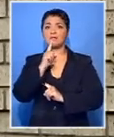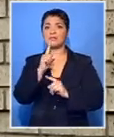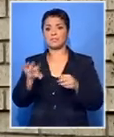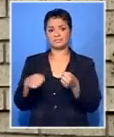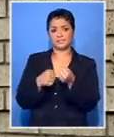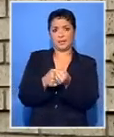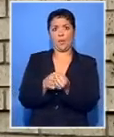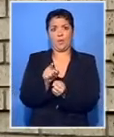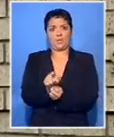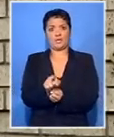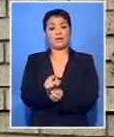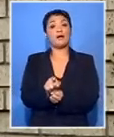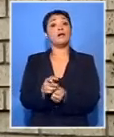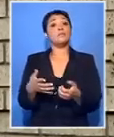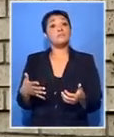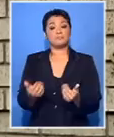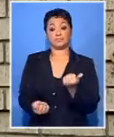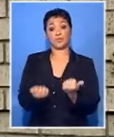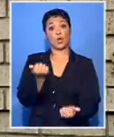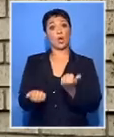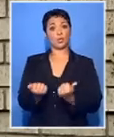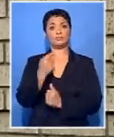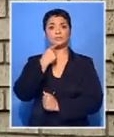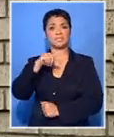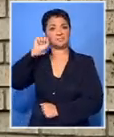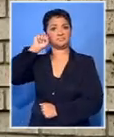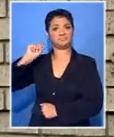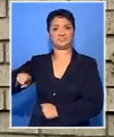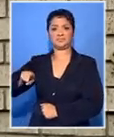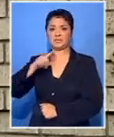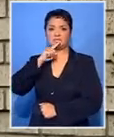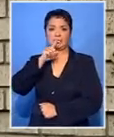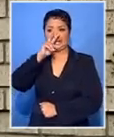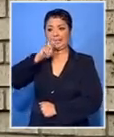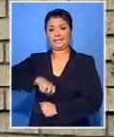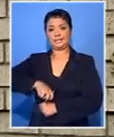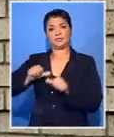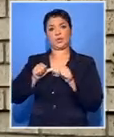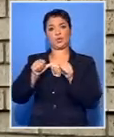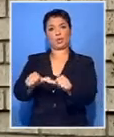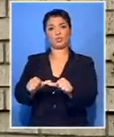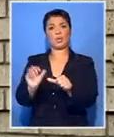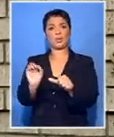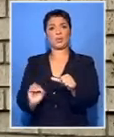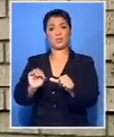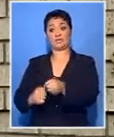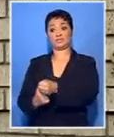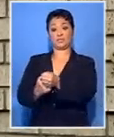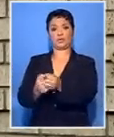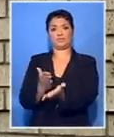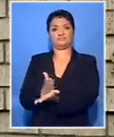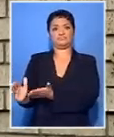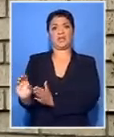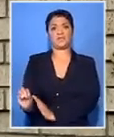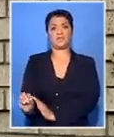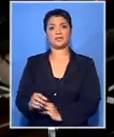issue. So, to a large extent, the court might just as well ignore it as irrelevant for the purposes of what that report was